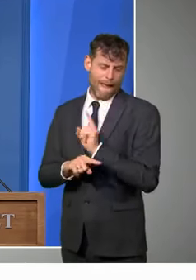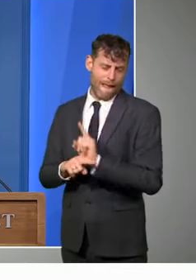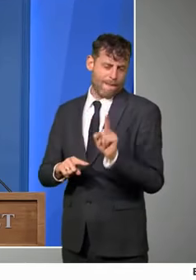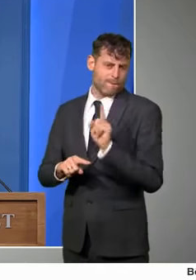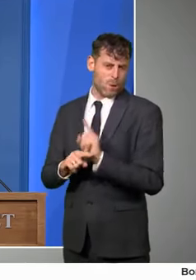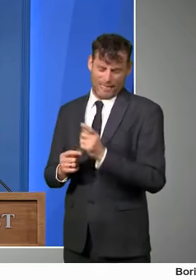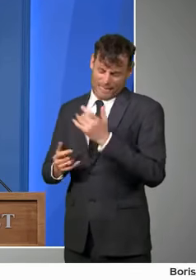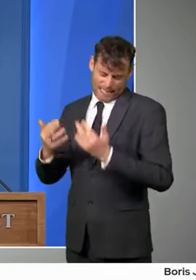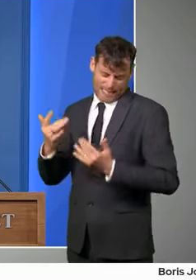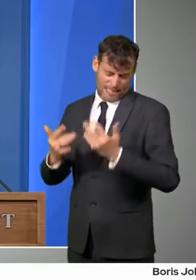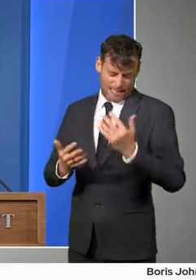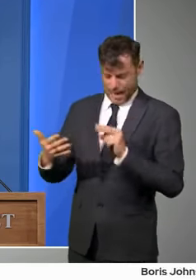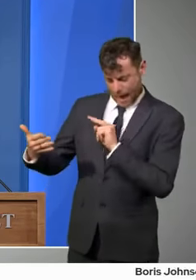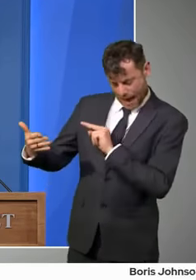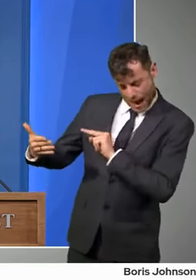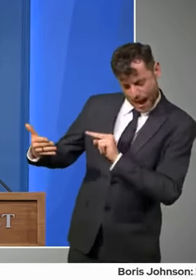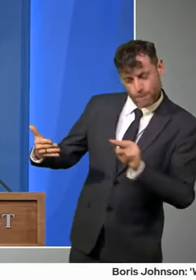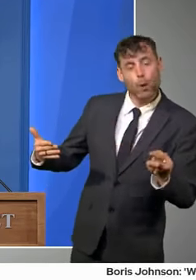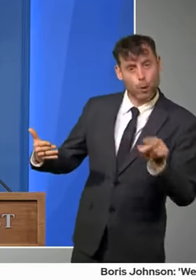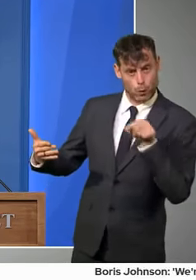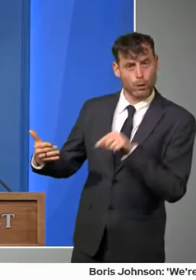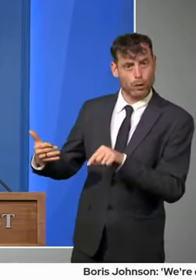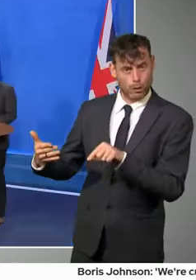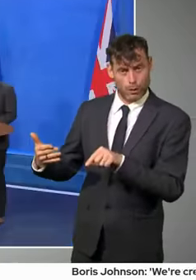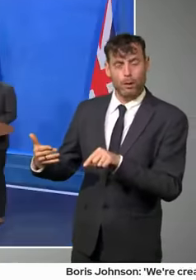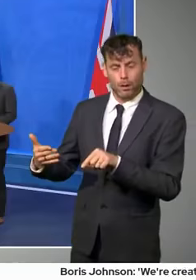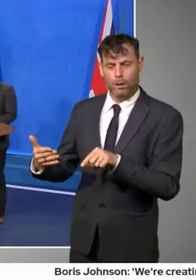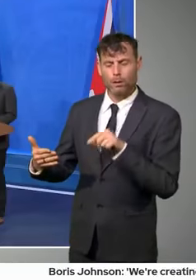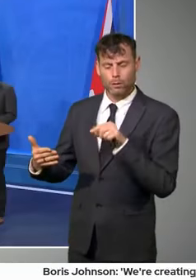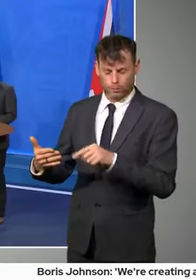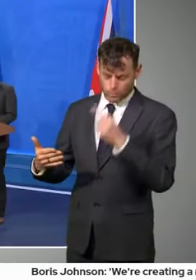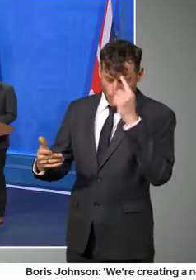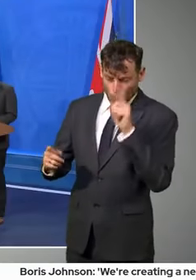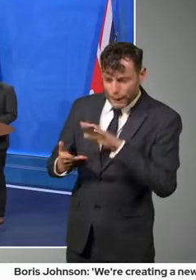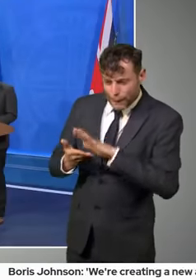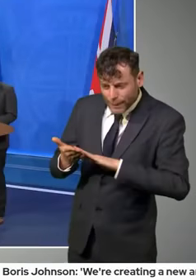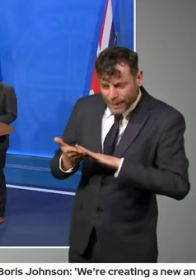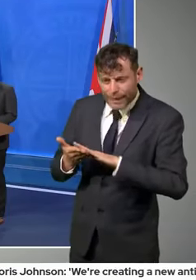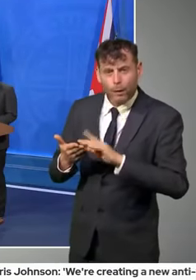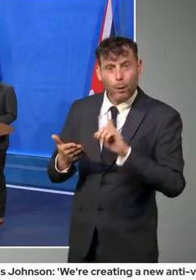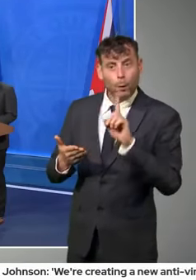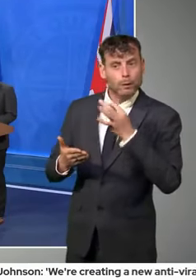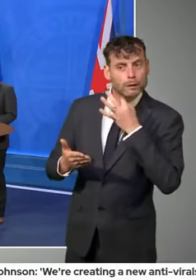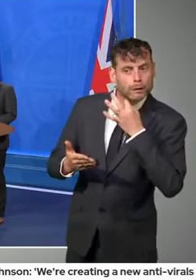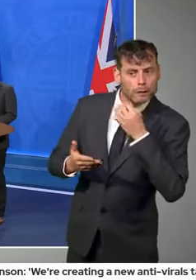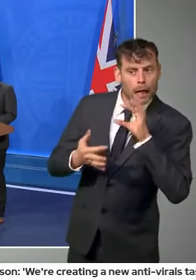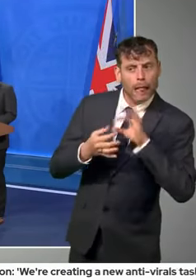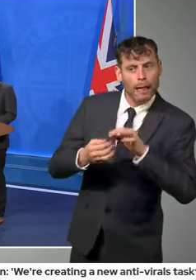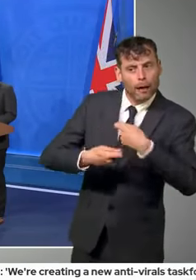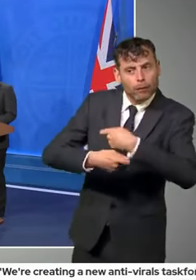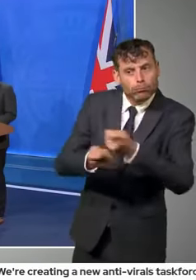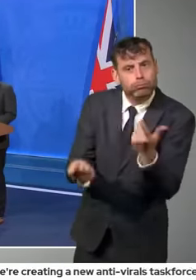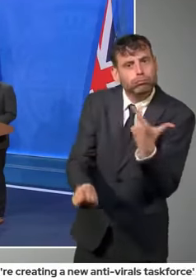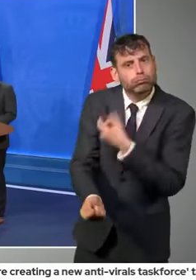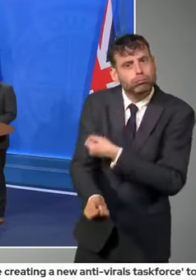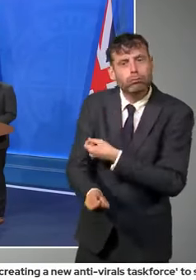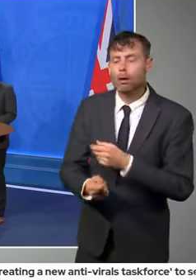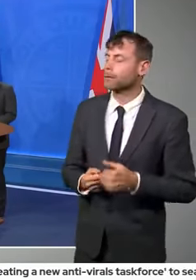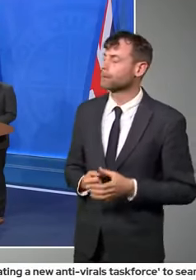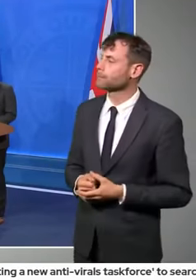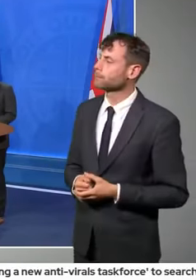that means and how that influences the vaccine programme. Thanks very much, Annette. And I mean, clearly people are going to,